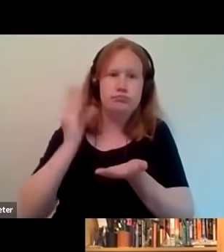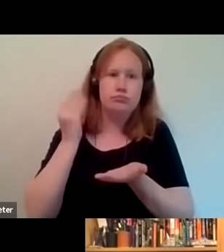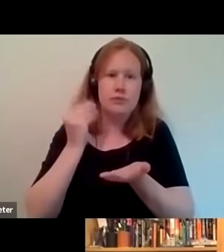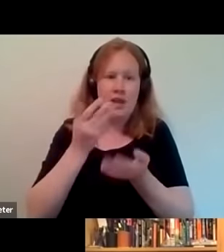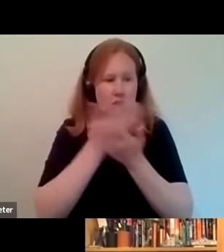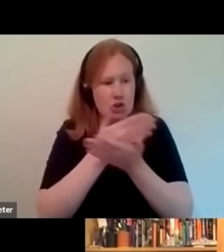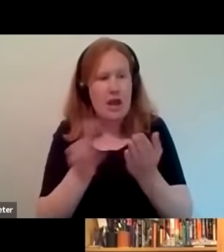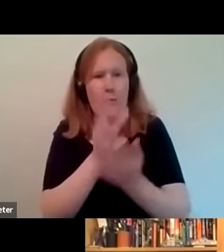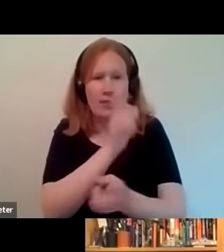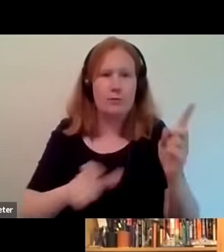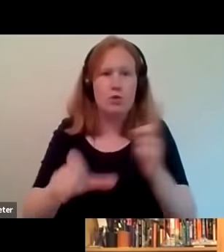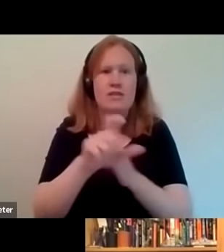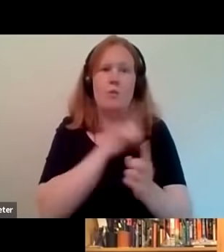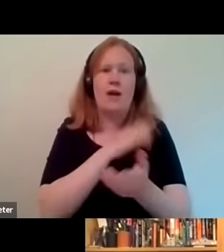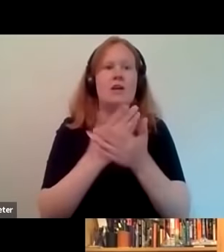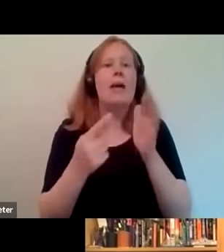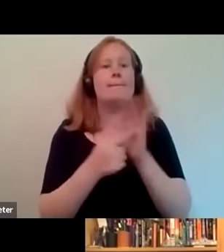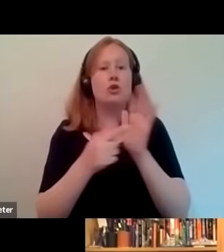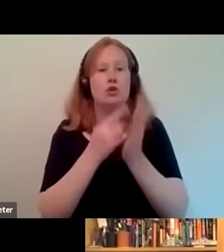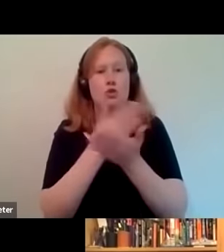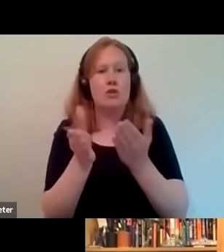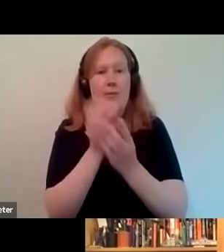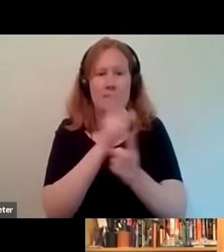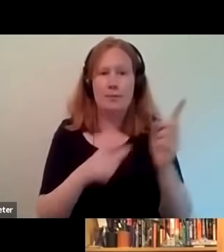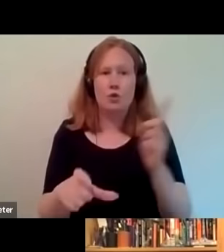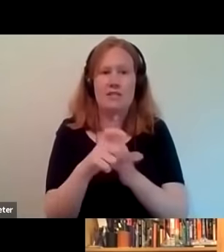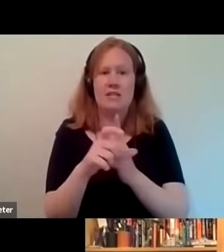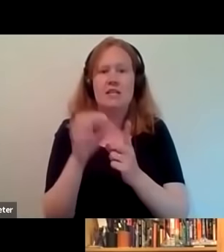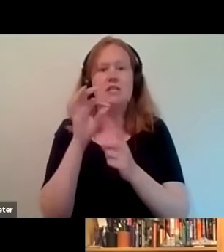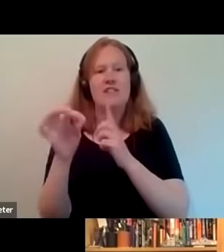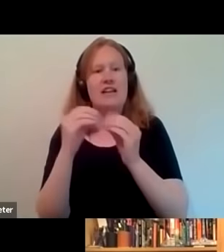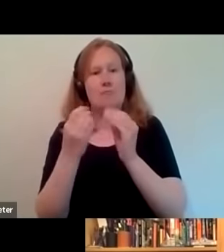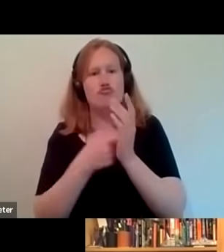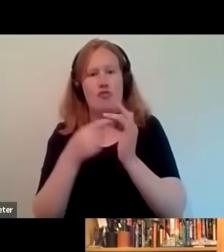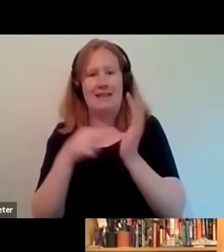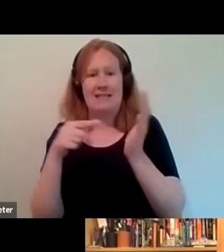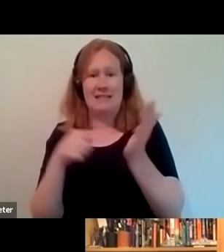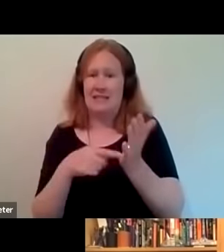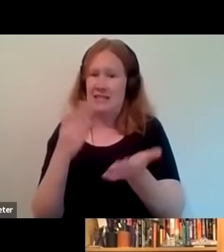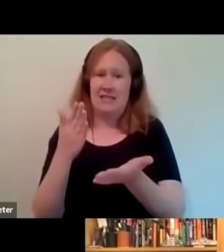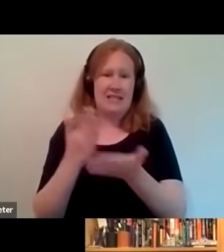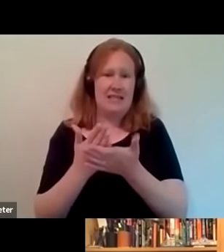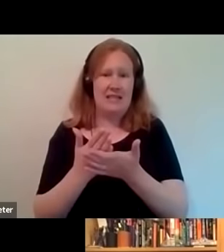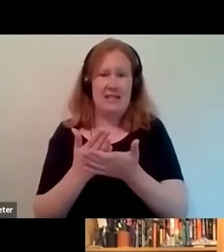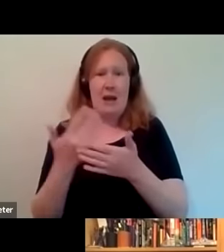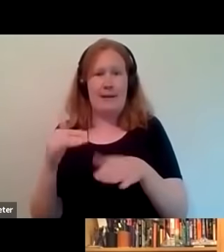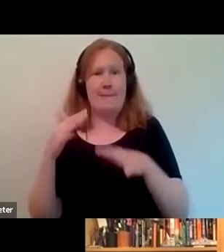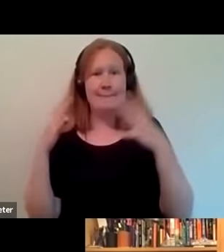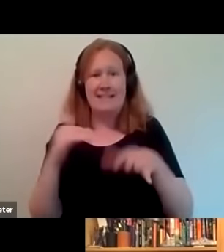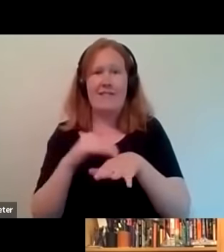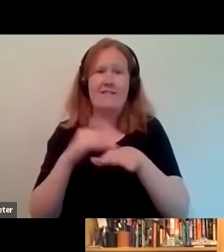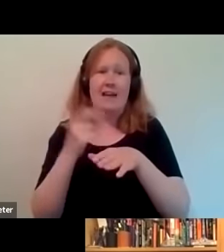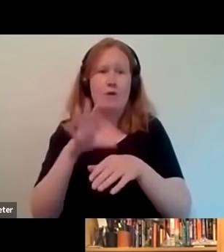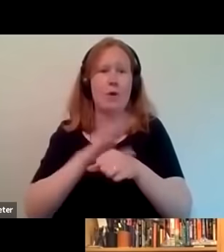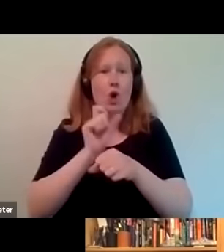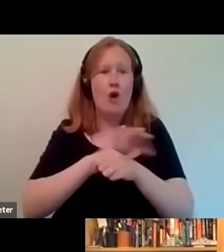it's really important to share that um especially since brent in particular is being really hardly affected by covid and a lot